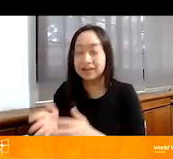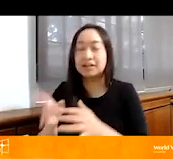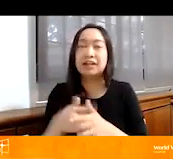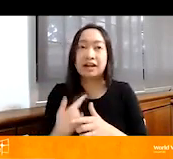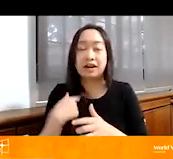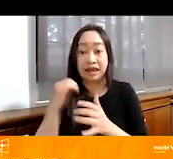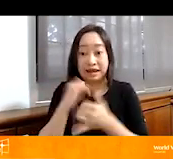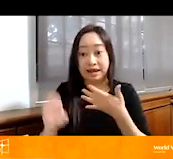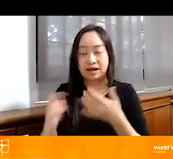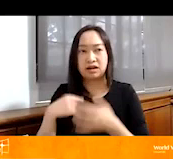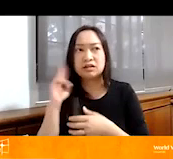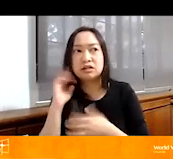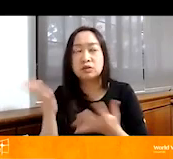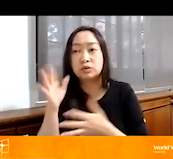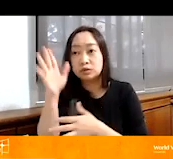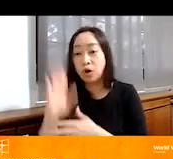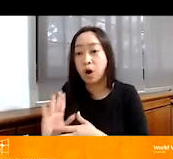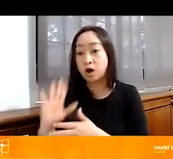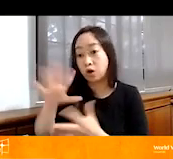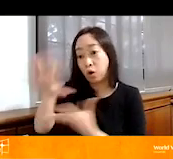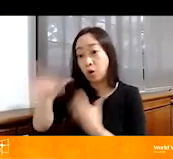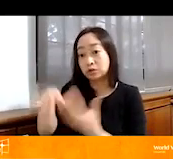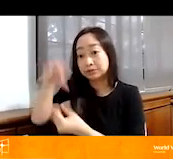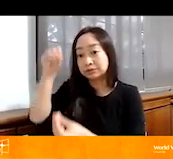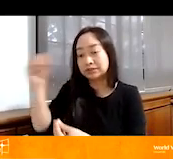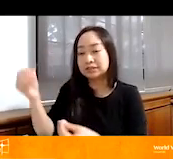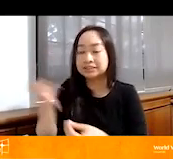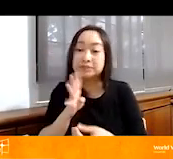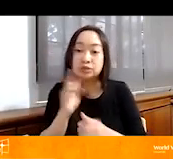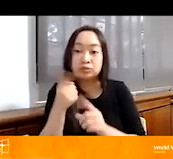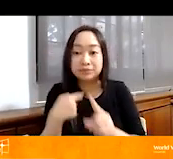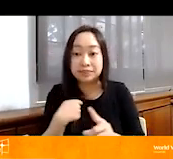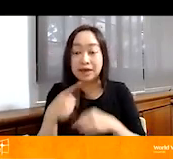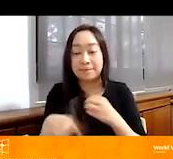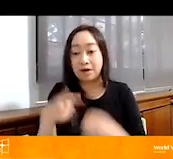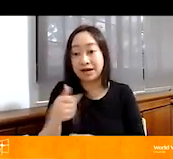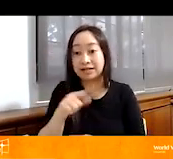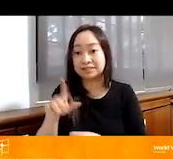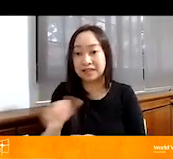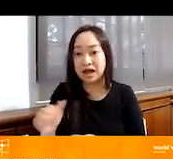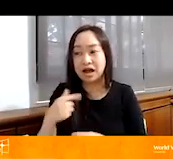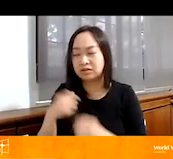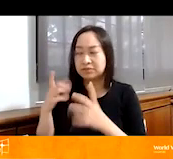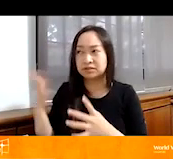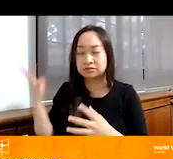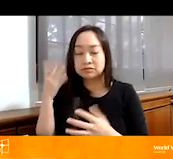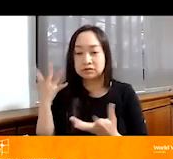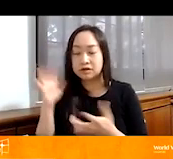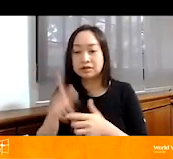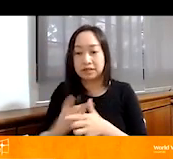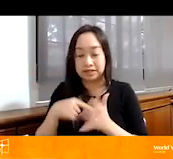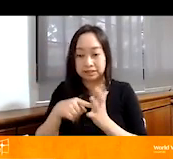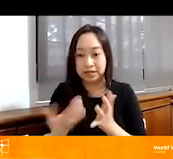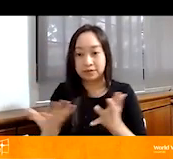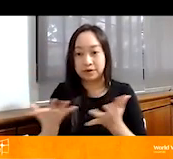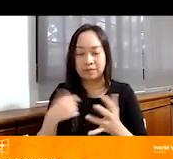clearly what I believe to be God, the Holy Spirit, speak to me about Gaza. And I was surprised, and I sort of set it aside because I